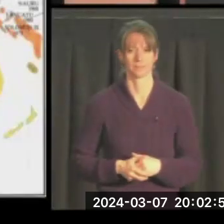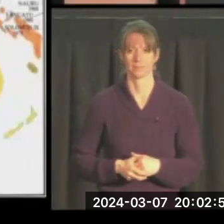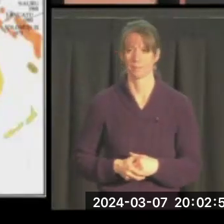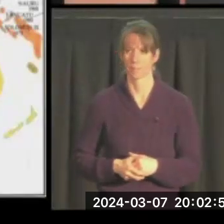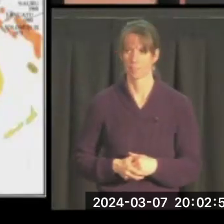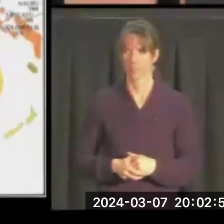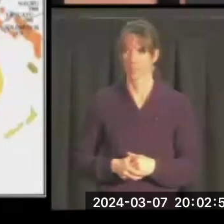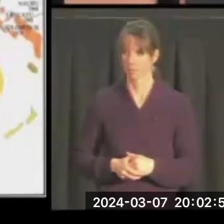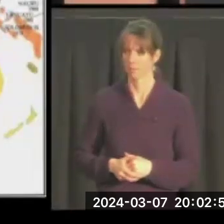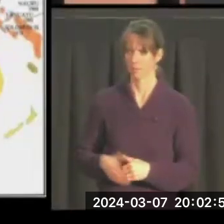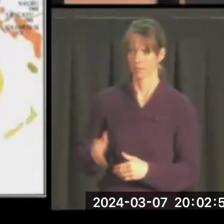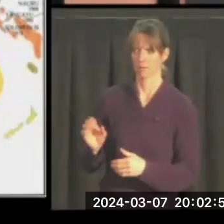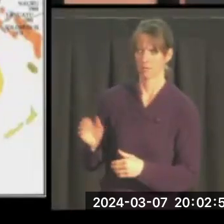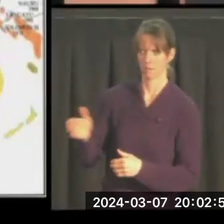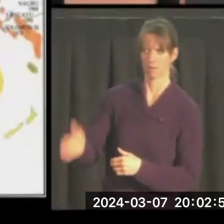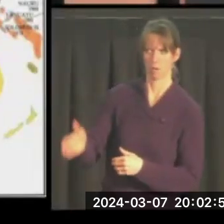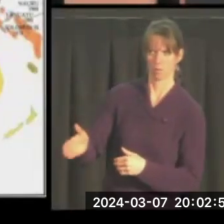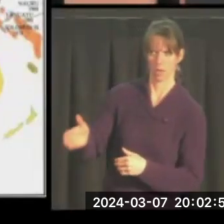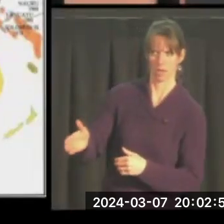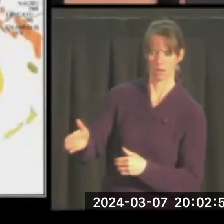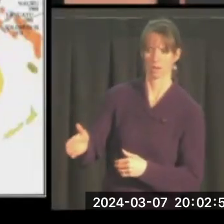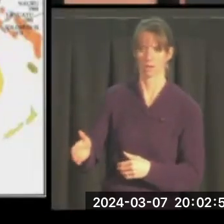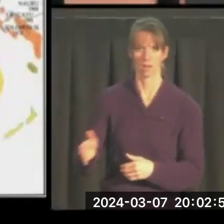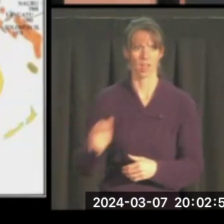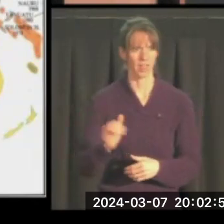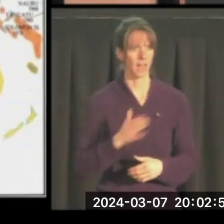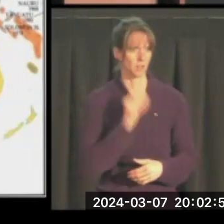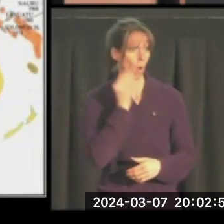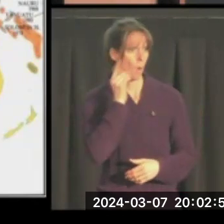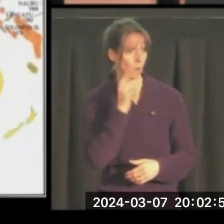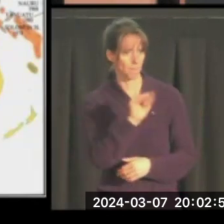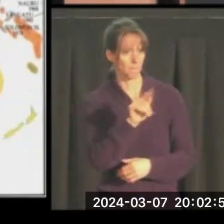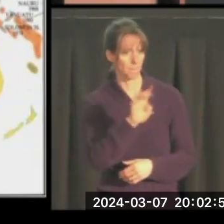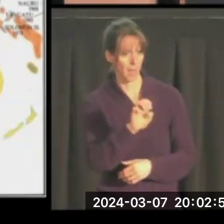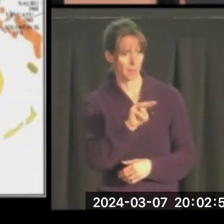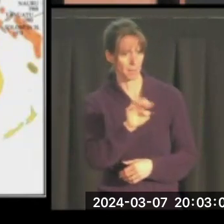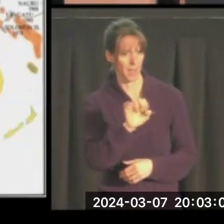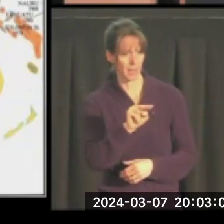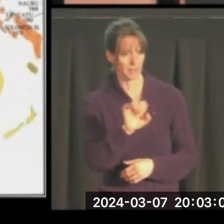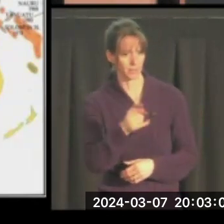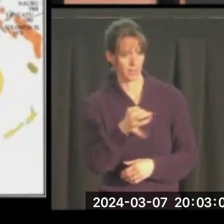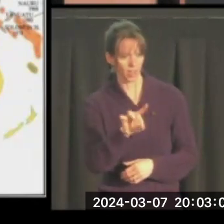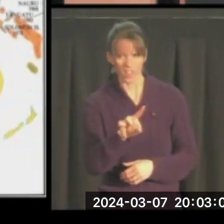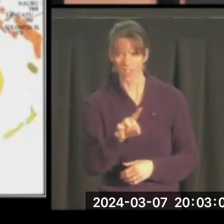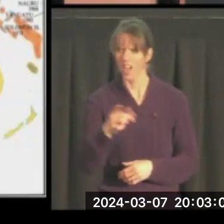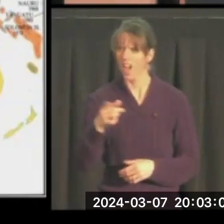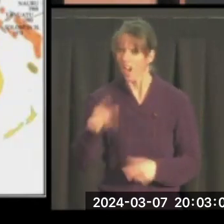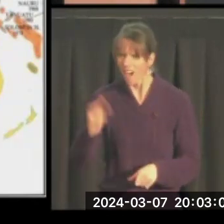And I'm wondering, okay. He said, that's the home of Mike Mansfield. This is in North Africa.